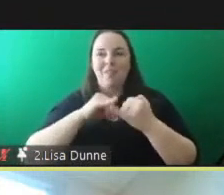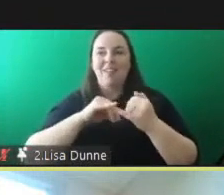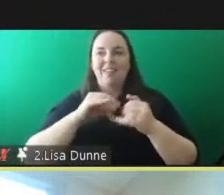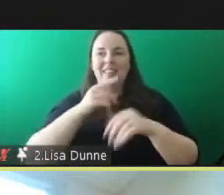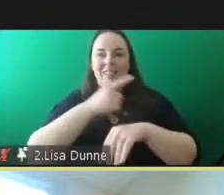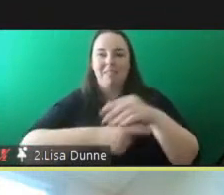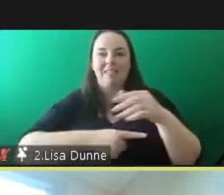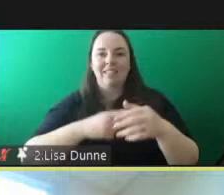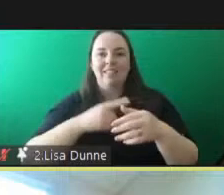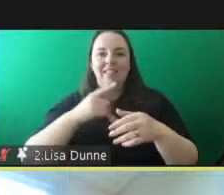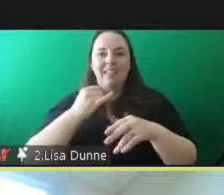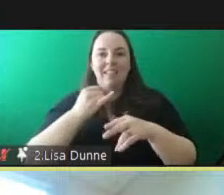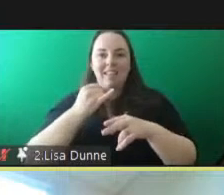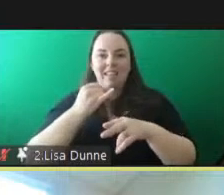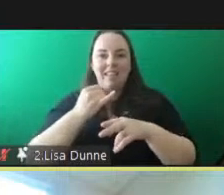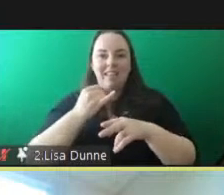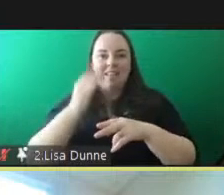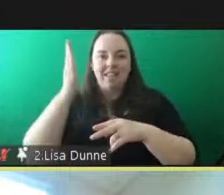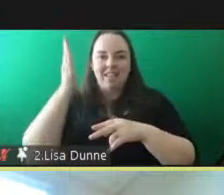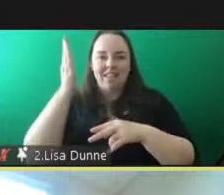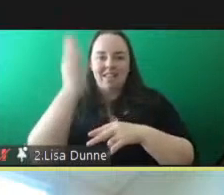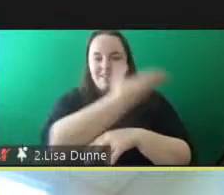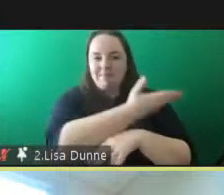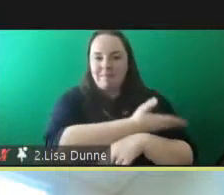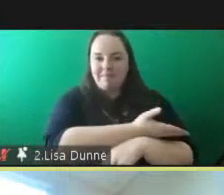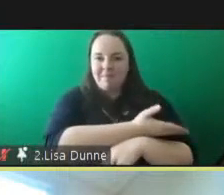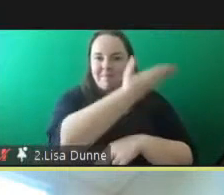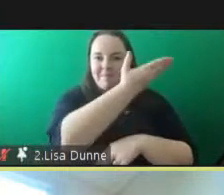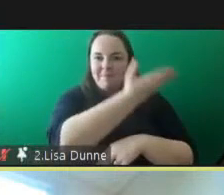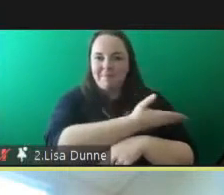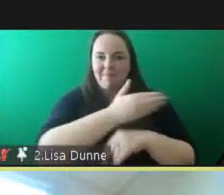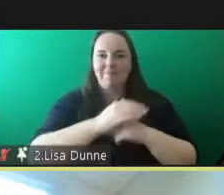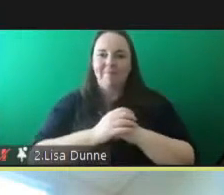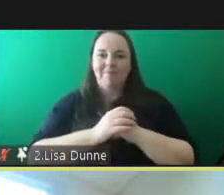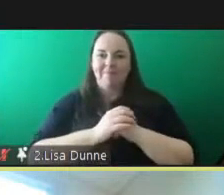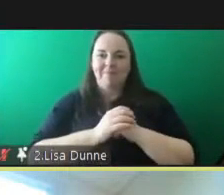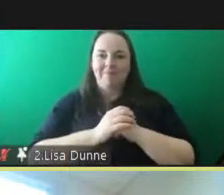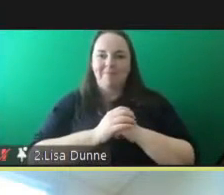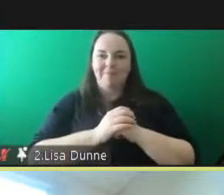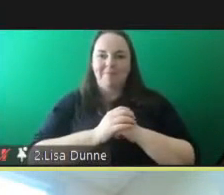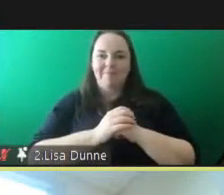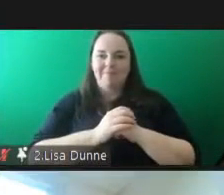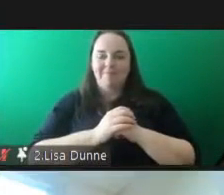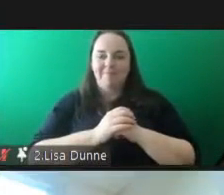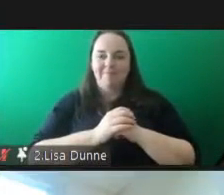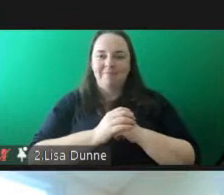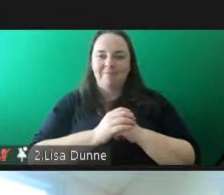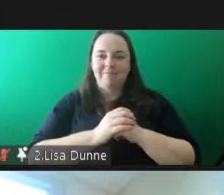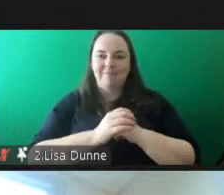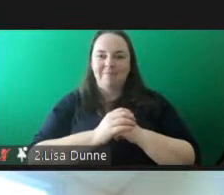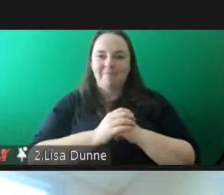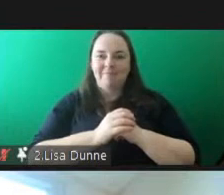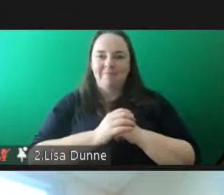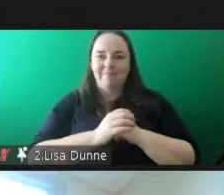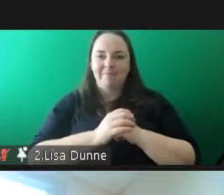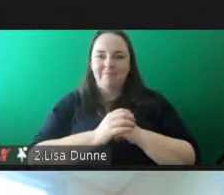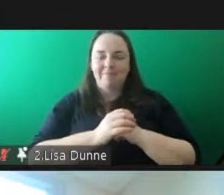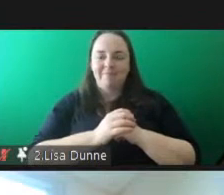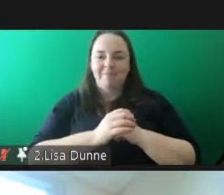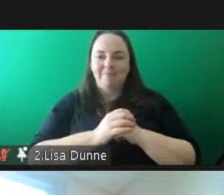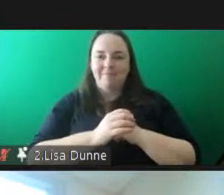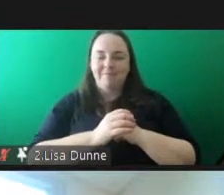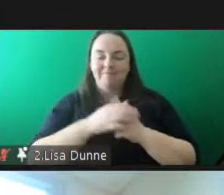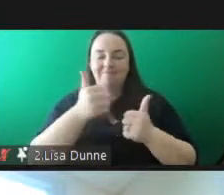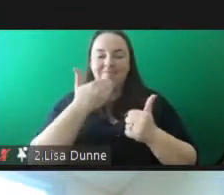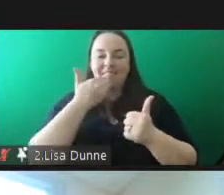in or at the edge of the justice system darren i'll hand over to you thank you thanks very much karen um hi